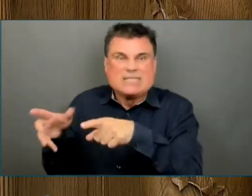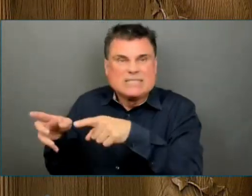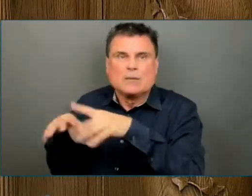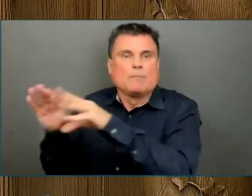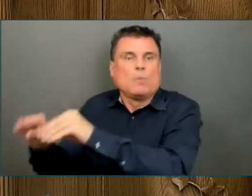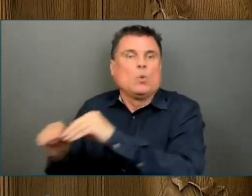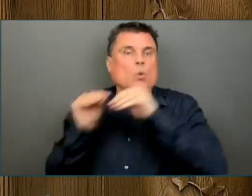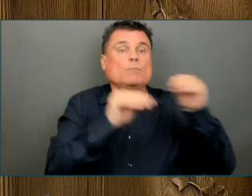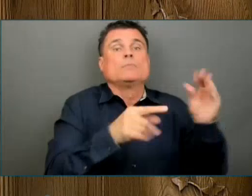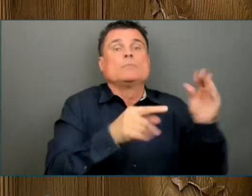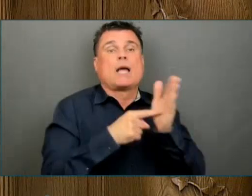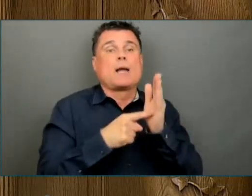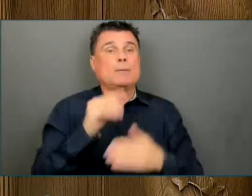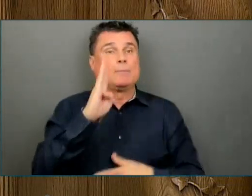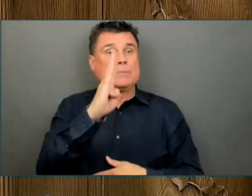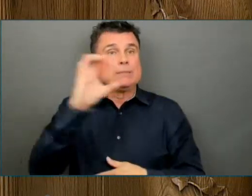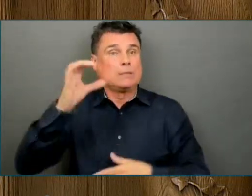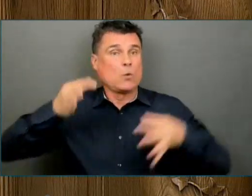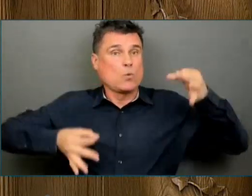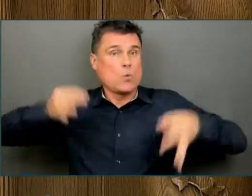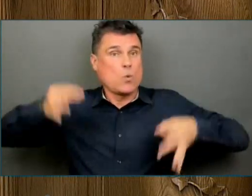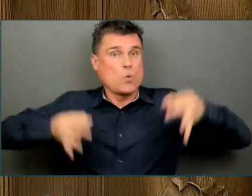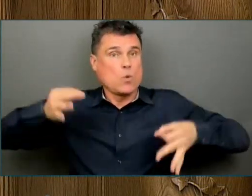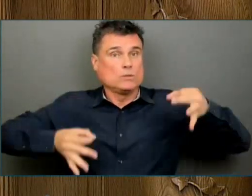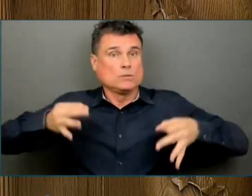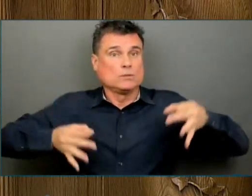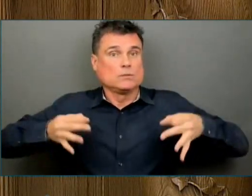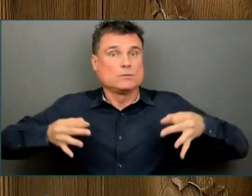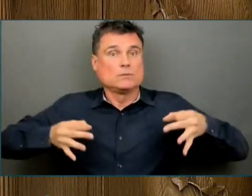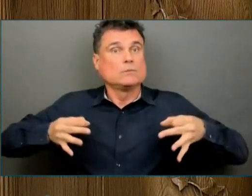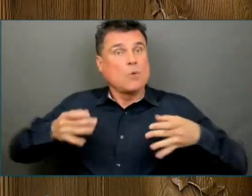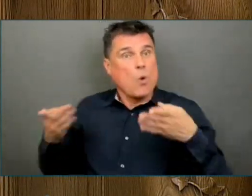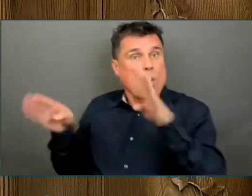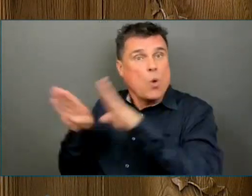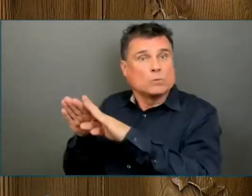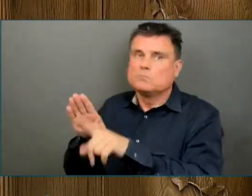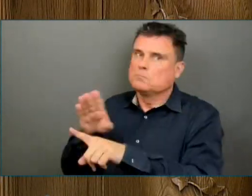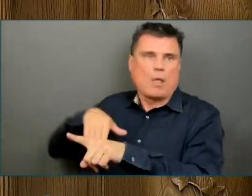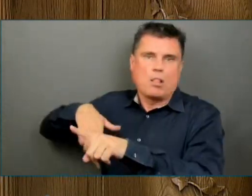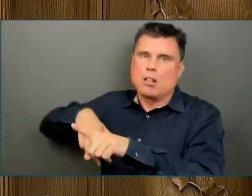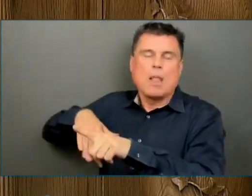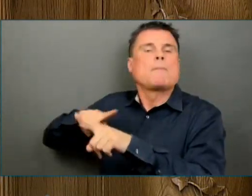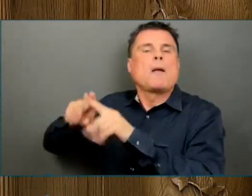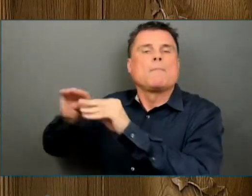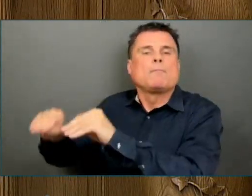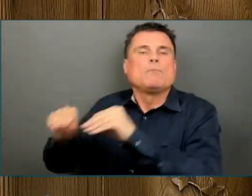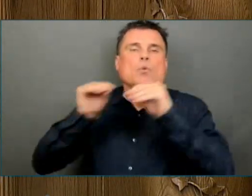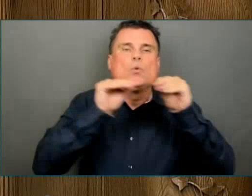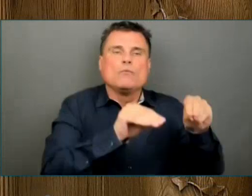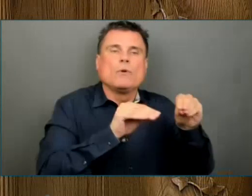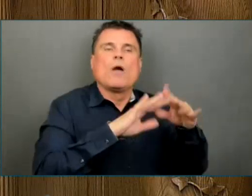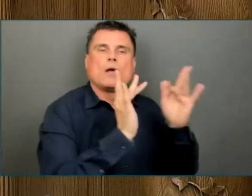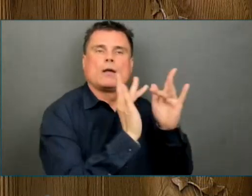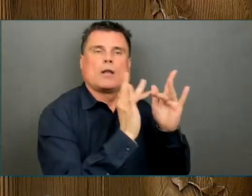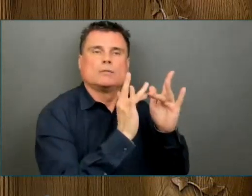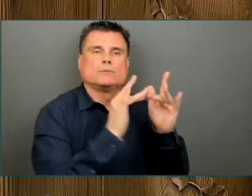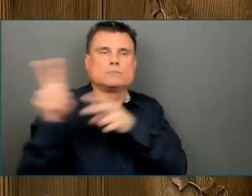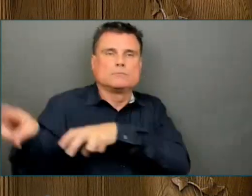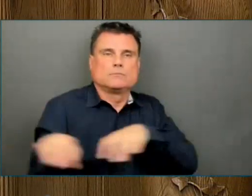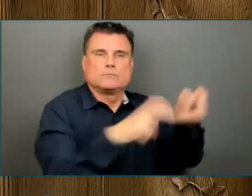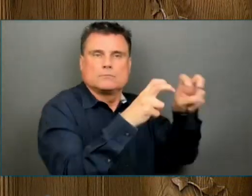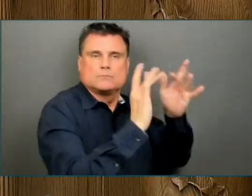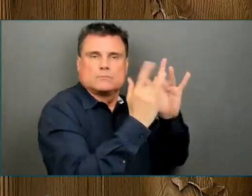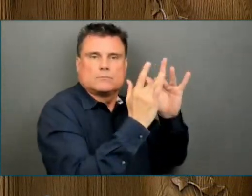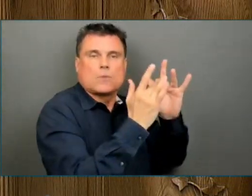the Court of Appeal meeting remotely and some jury trials moved to safer locations in theatres. In the year ahead,